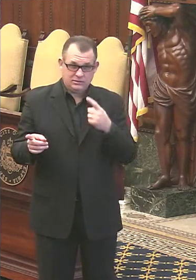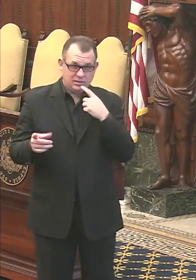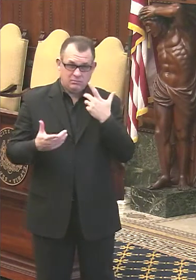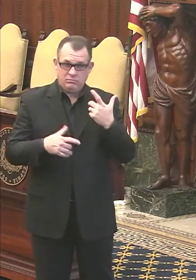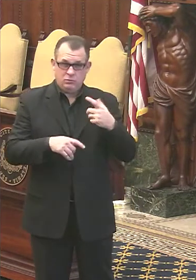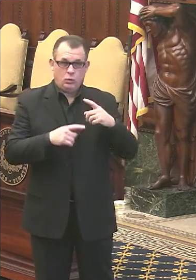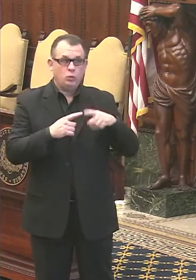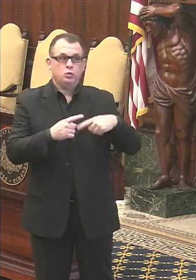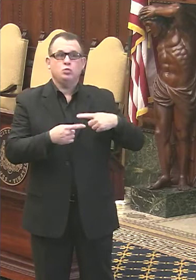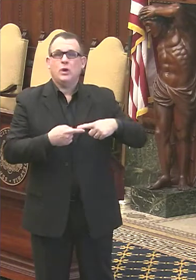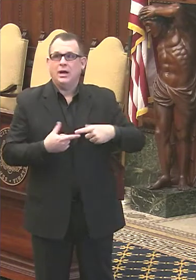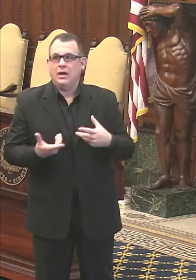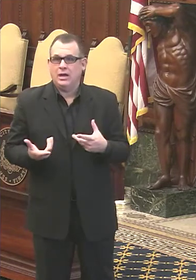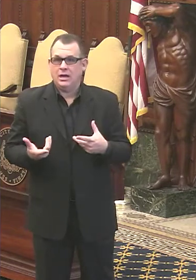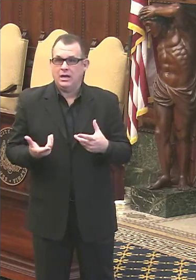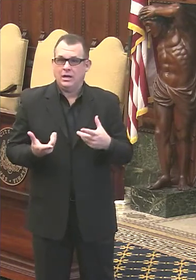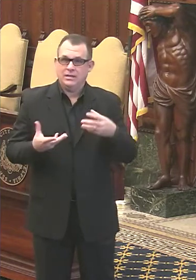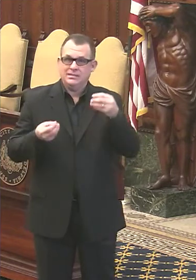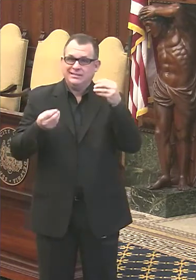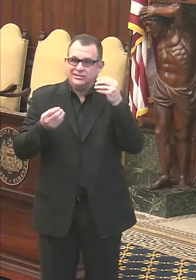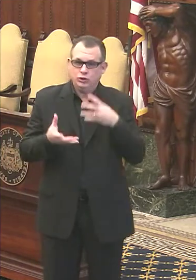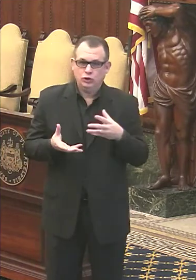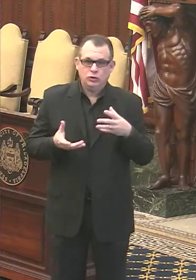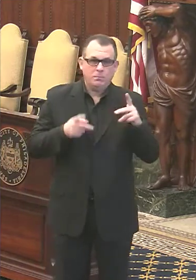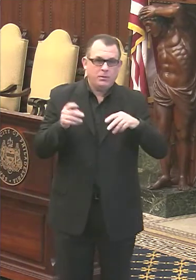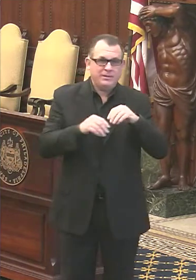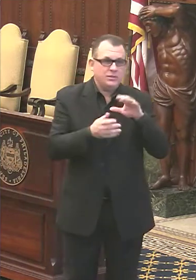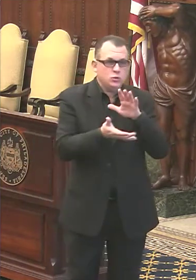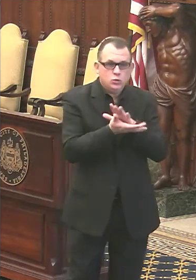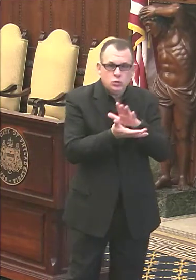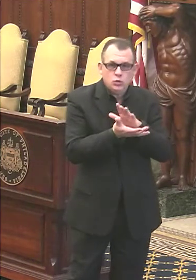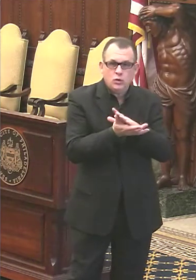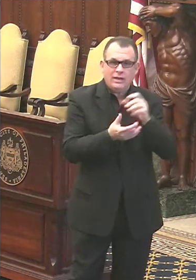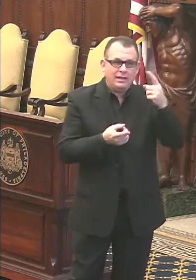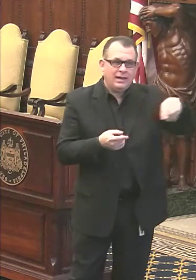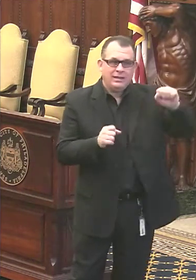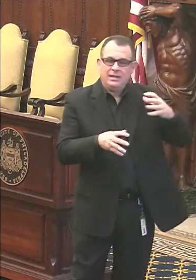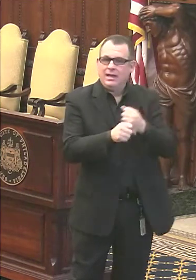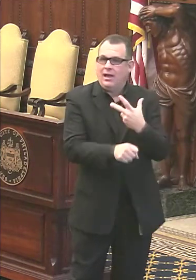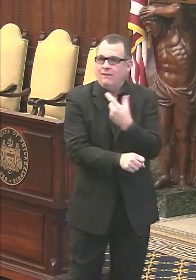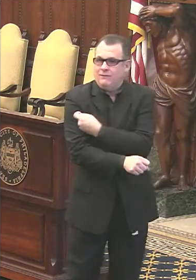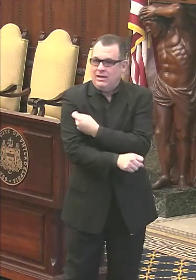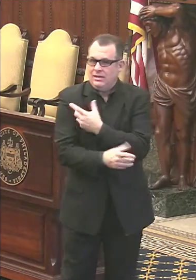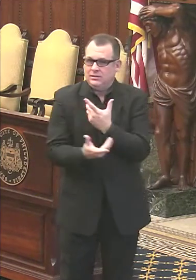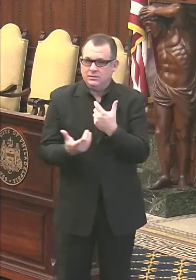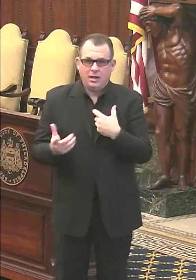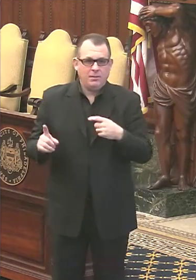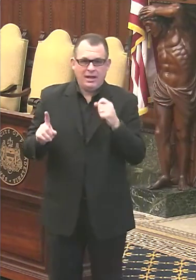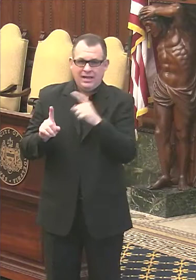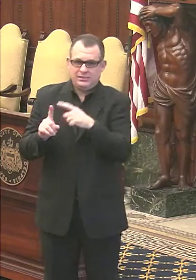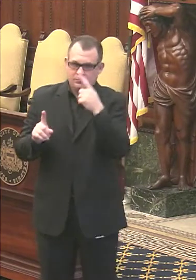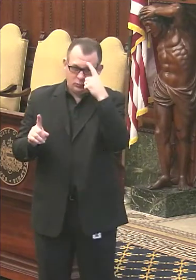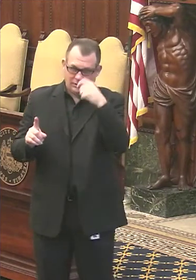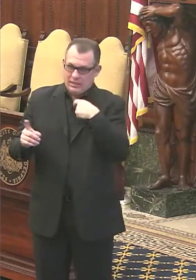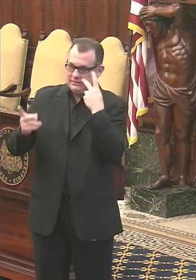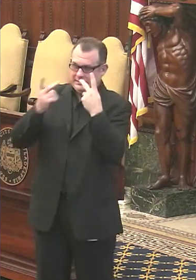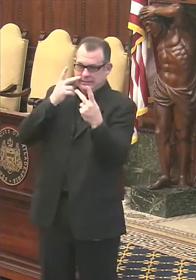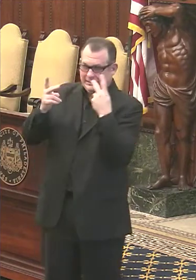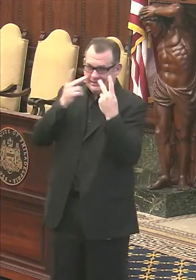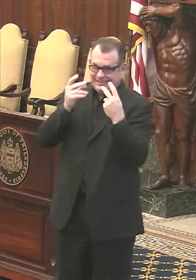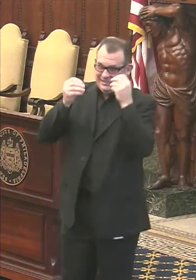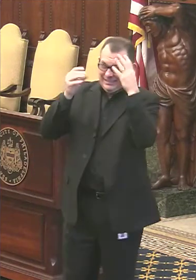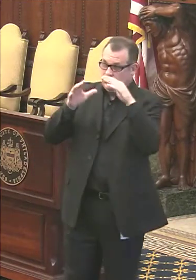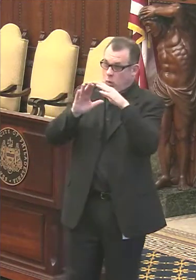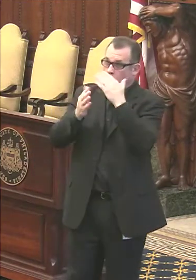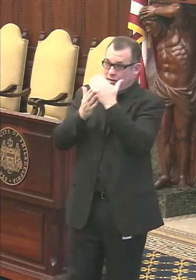teachers, educators on when they can get the vaccine? And I asked this because I see that they are listed in subgroup